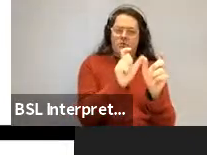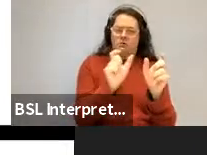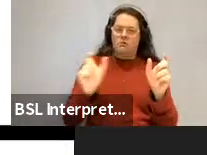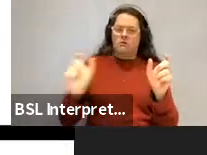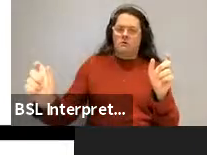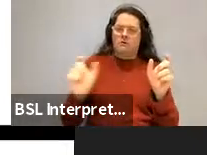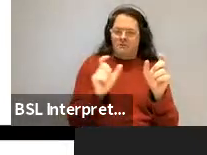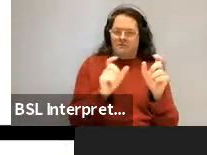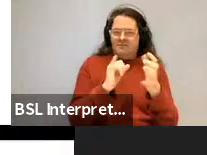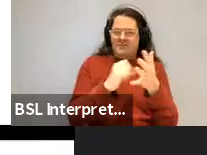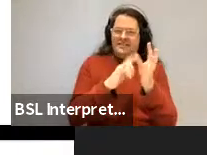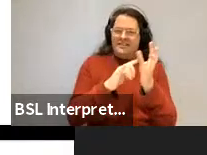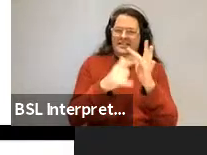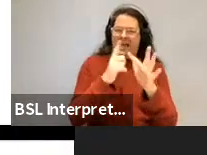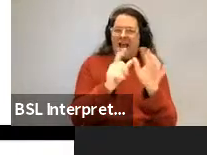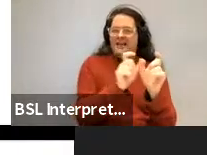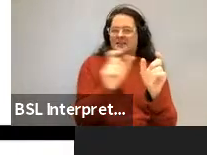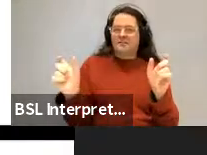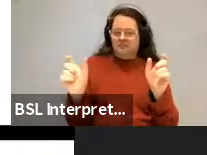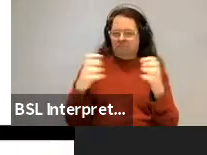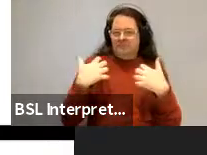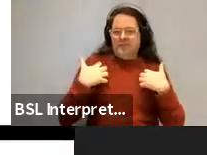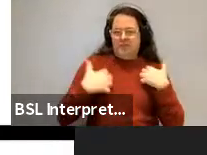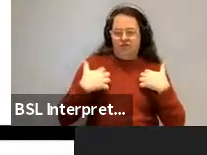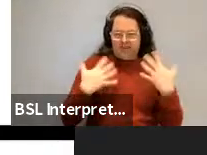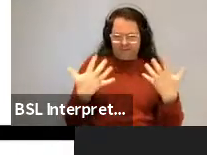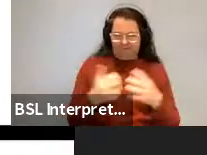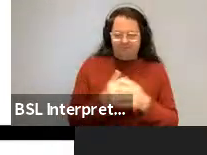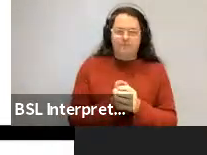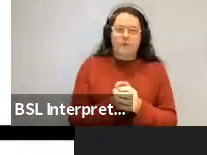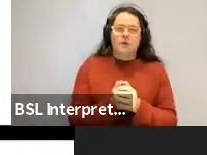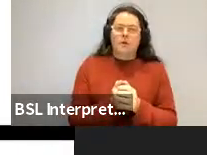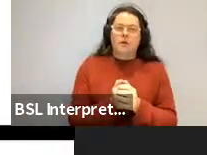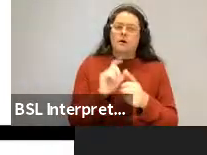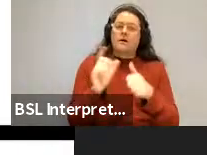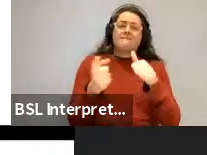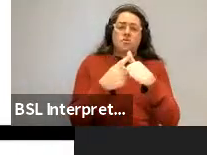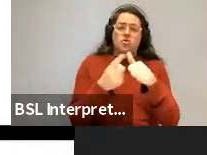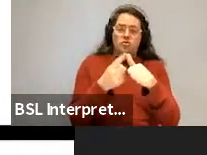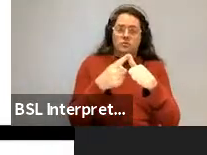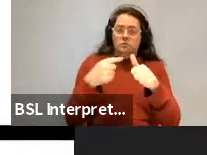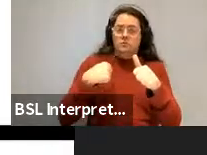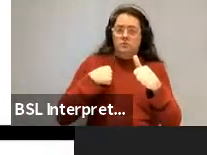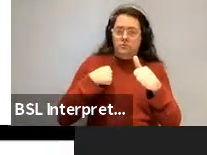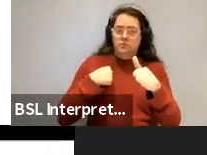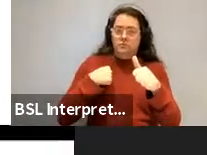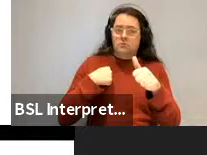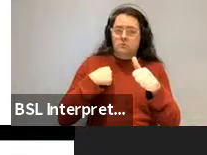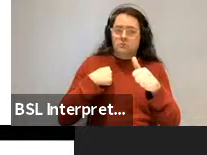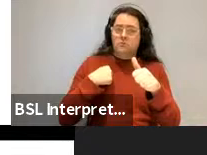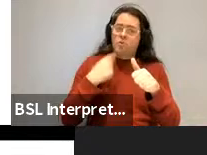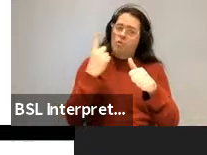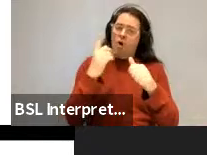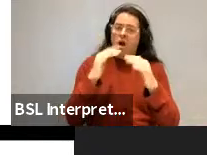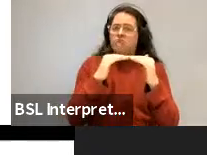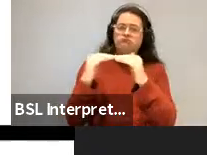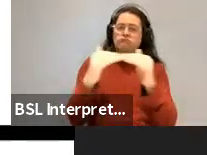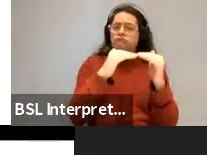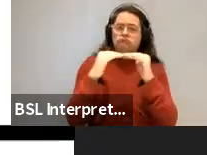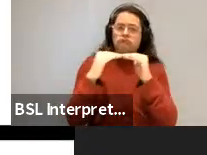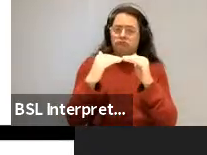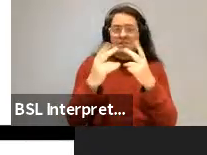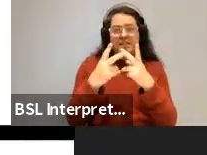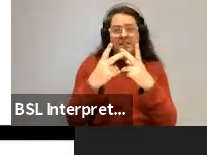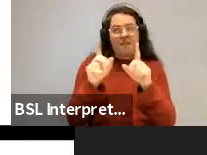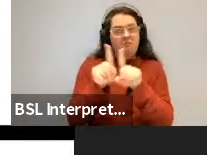compositionally in some way, syntax. And so the first thing I want to tell you about is a universal, we've observed and other people have